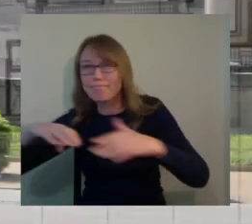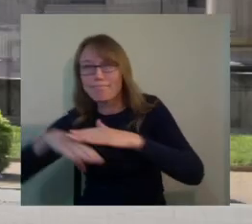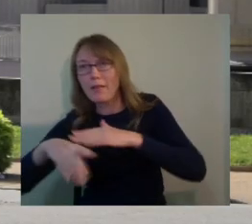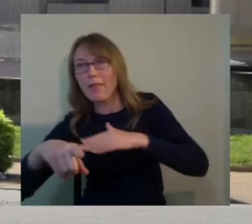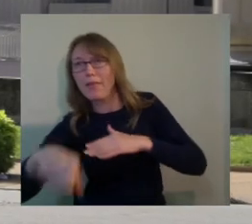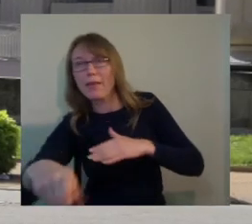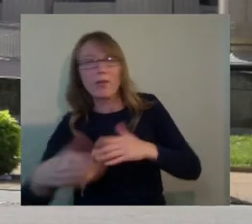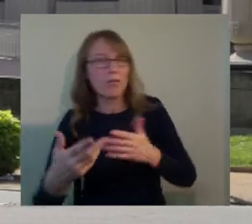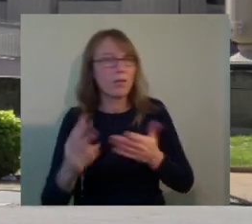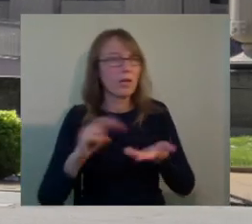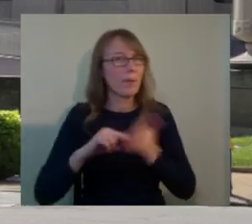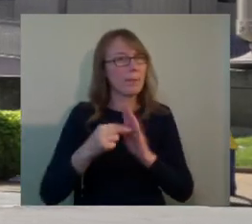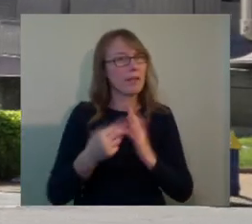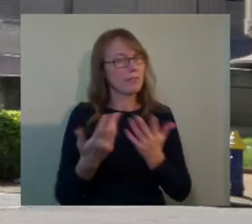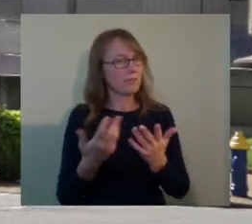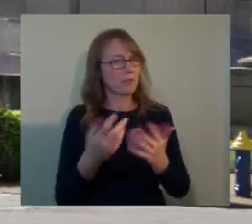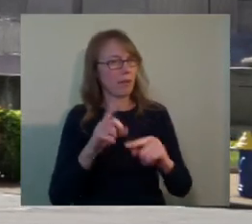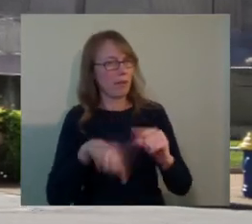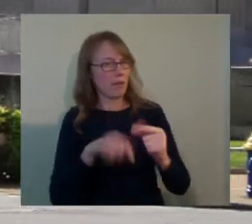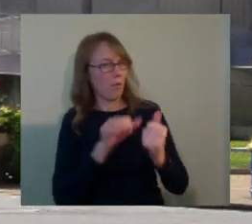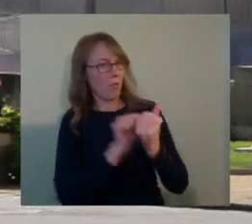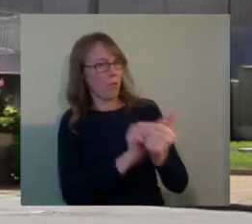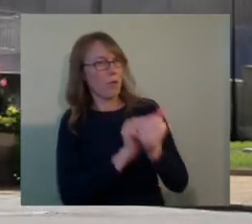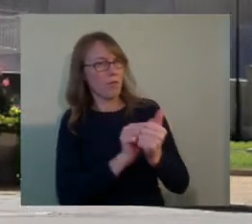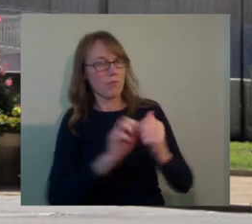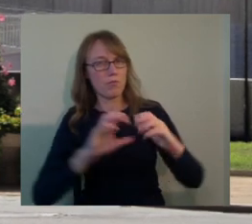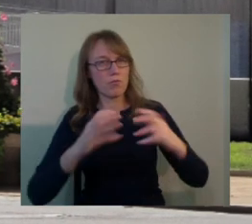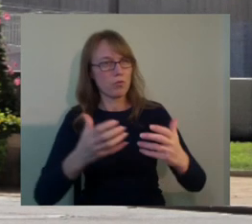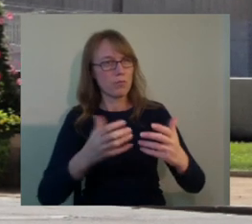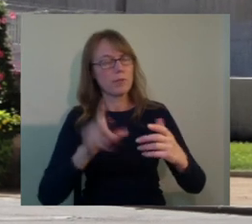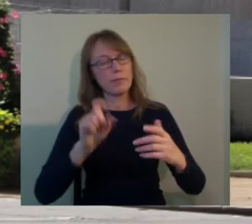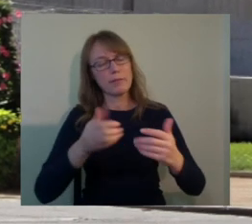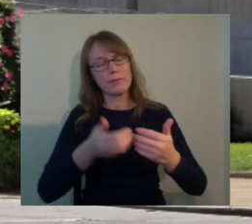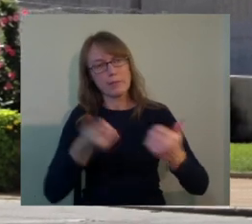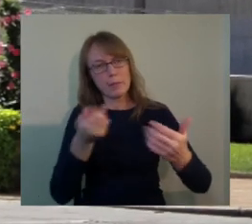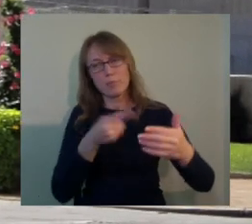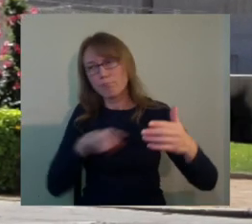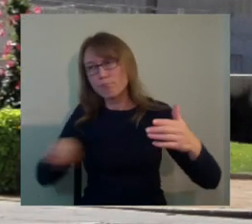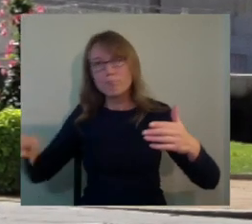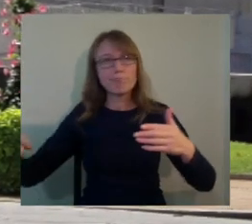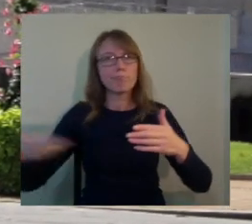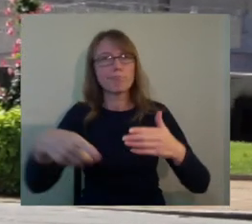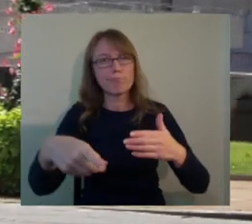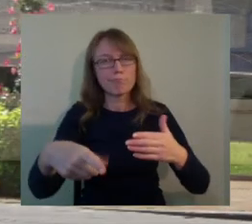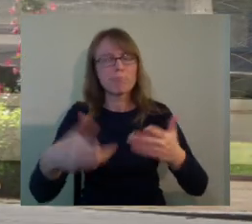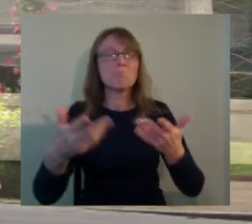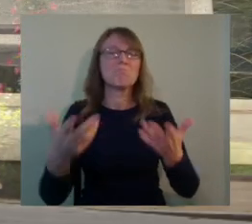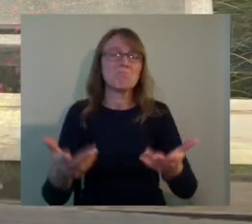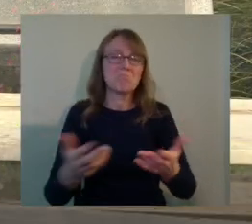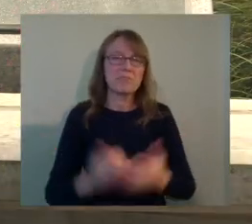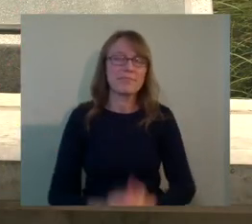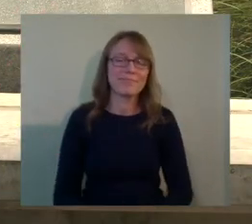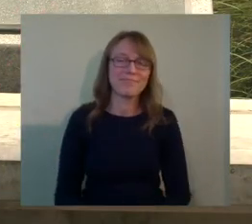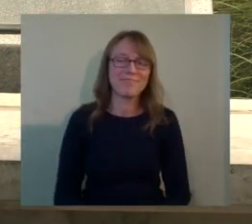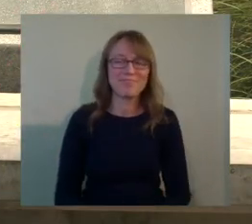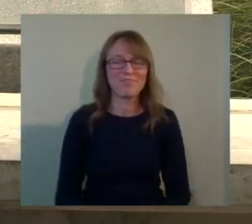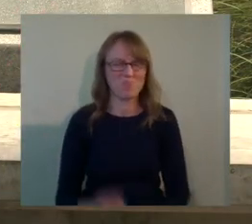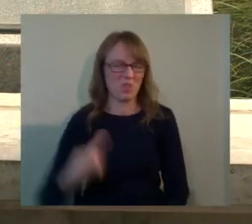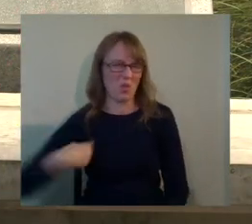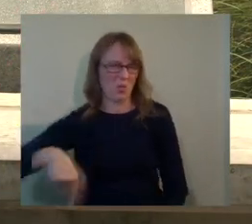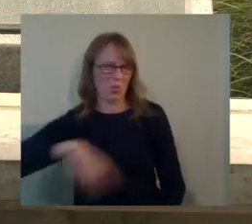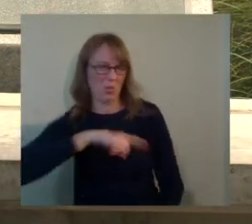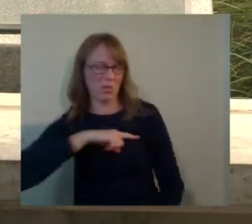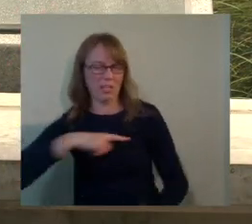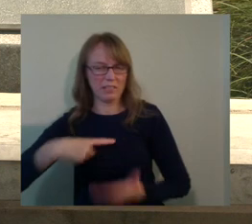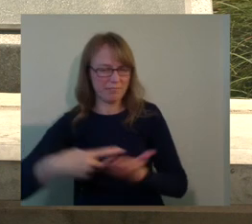separating the disabled people, uh, from the rest of the population. And, and, uh, as a group, we thought that that was